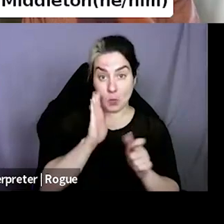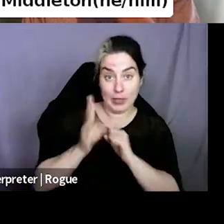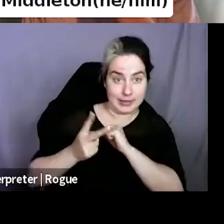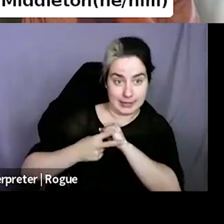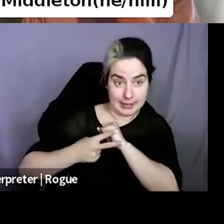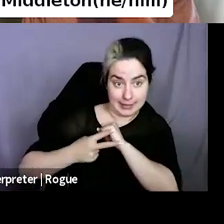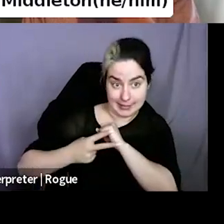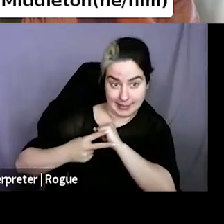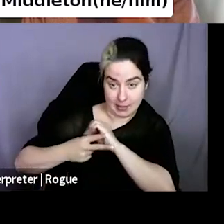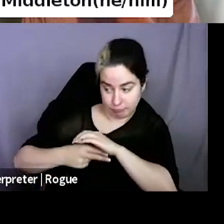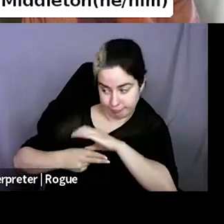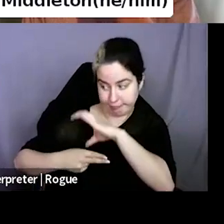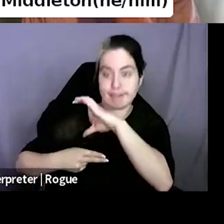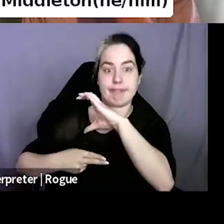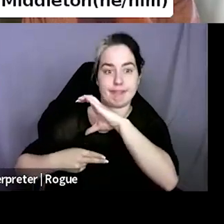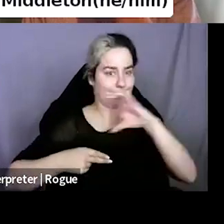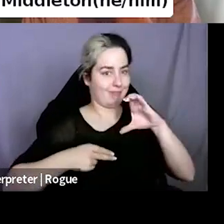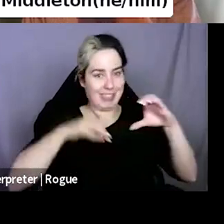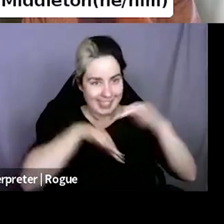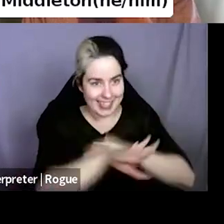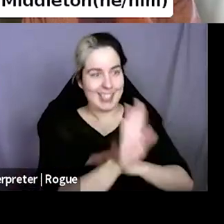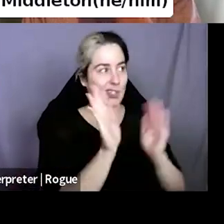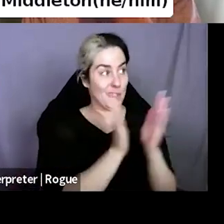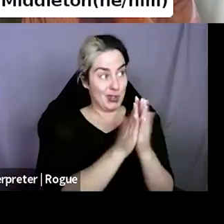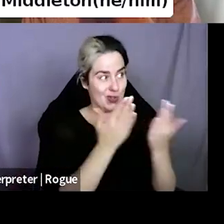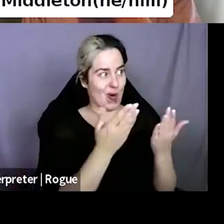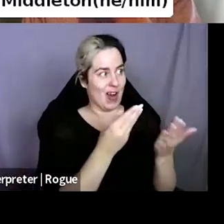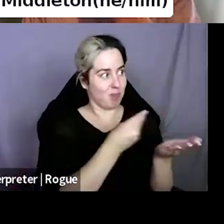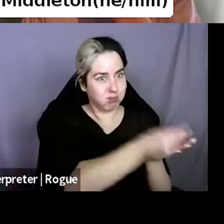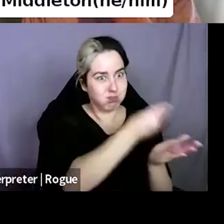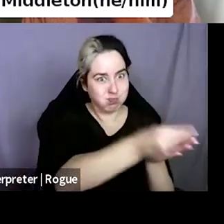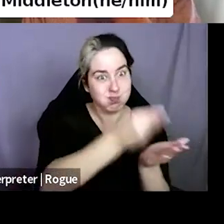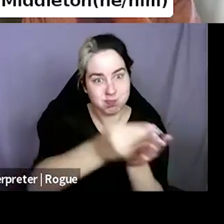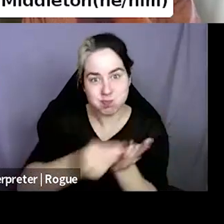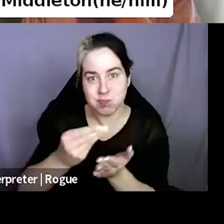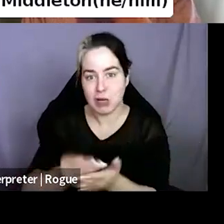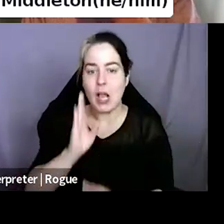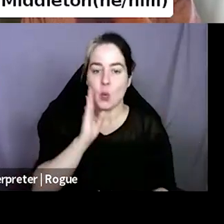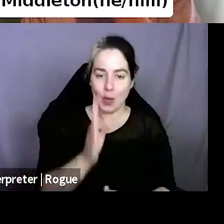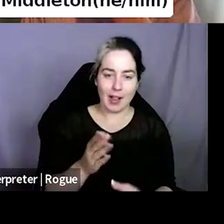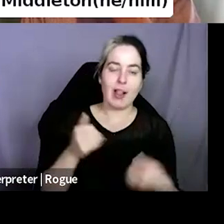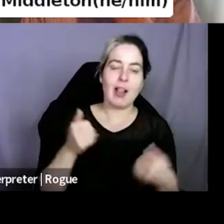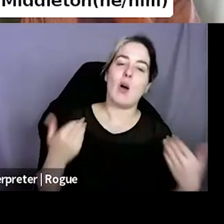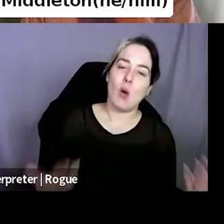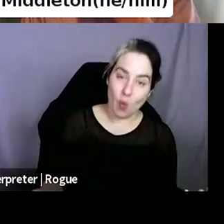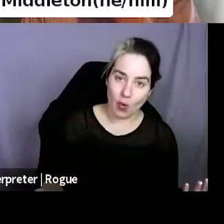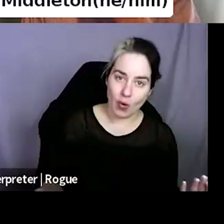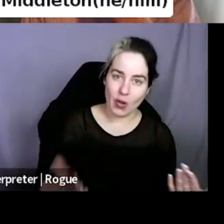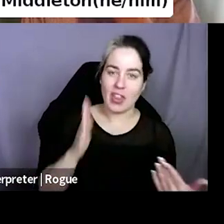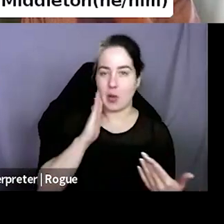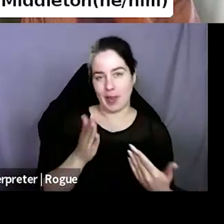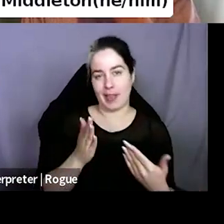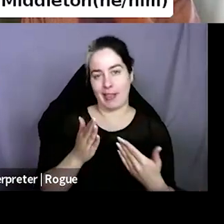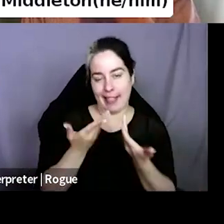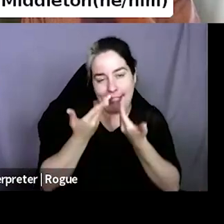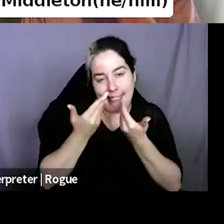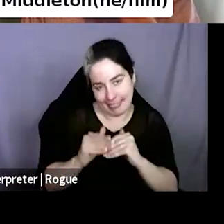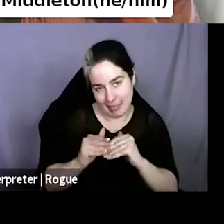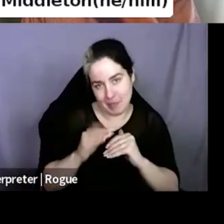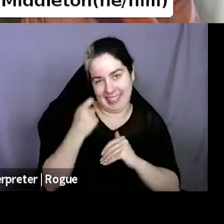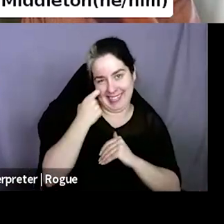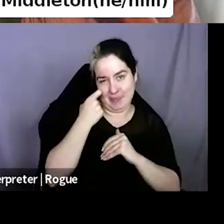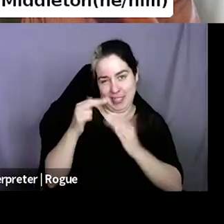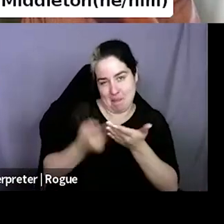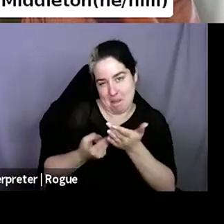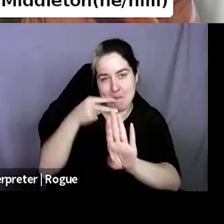doing a big one, like, you know, doing a big shop or they're, they're cutting the donut. So like, I noticed I either see